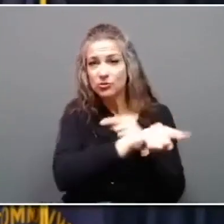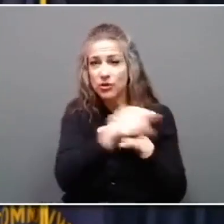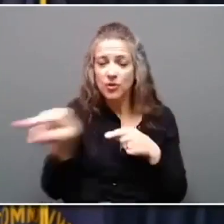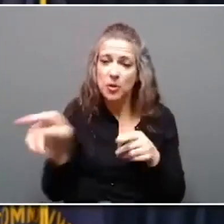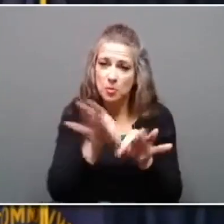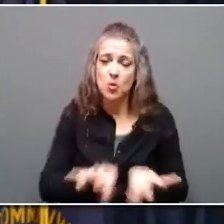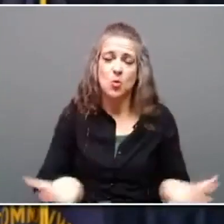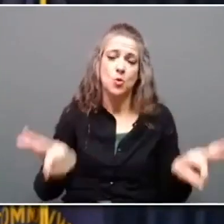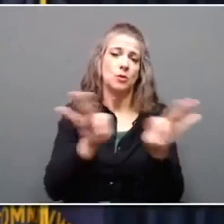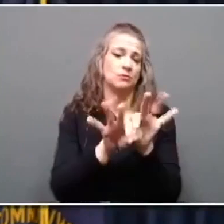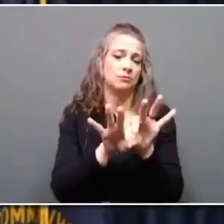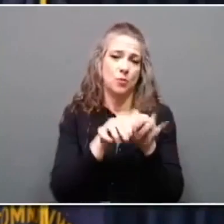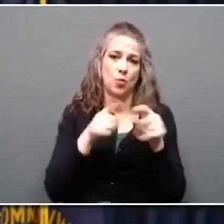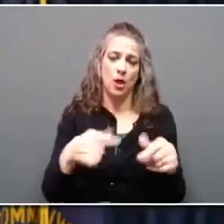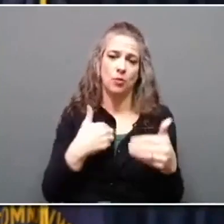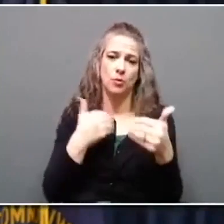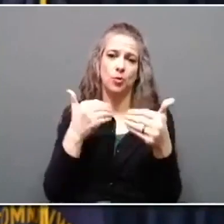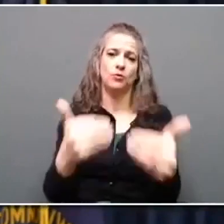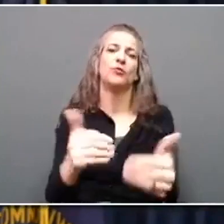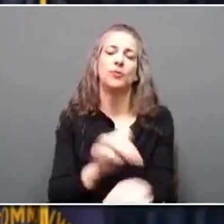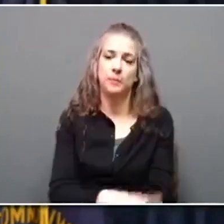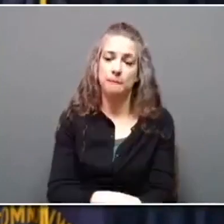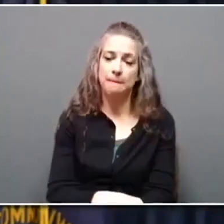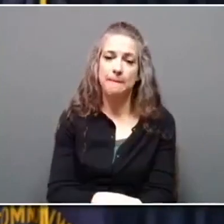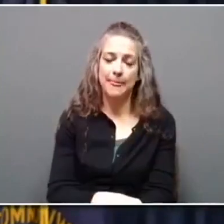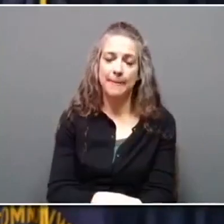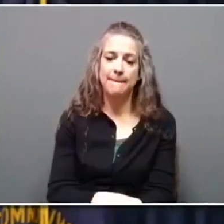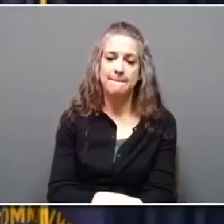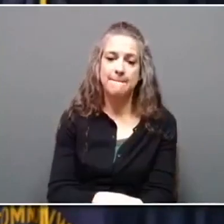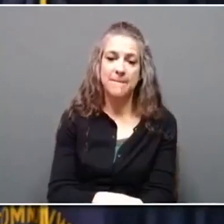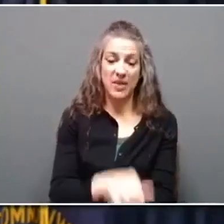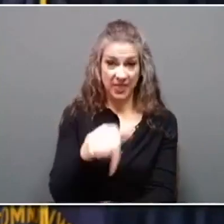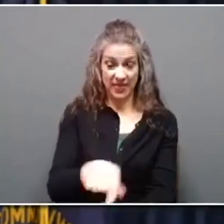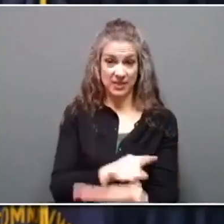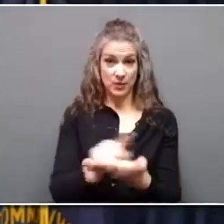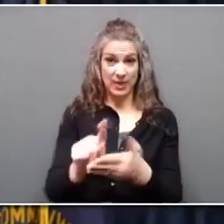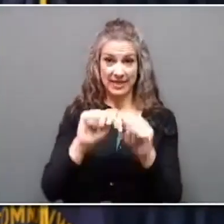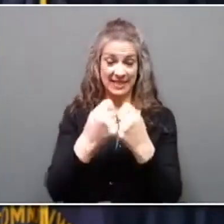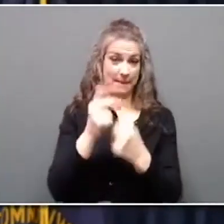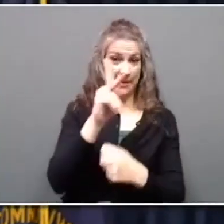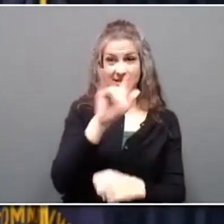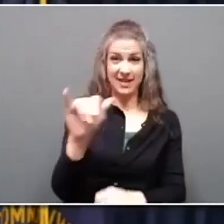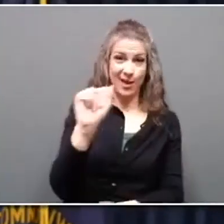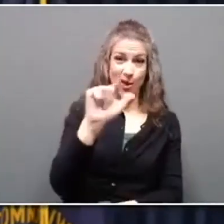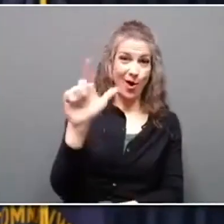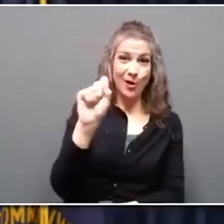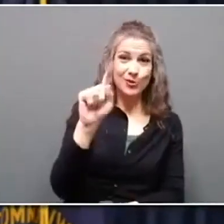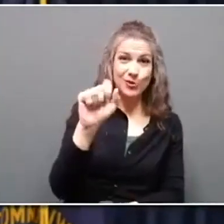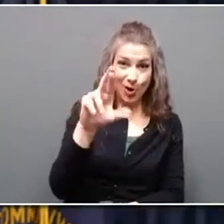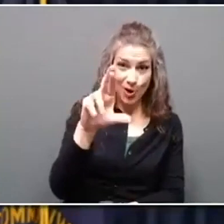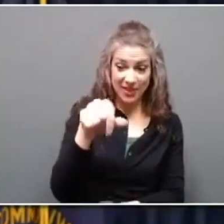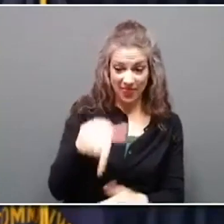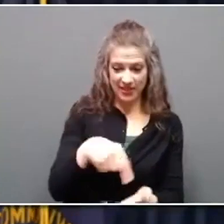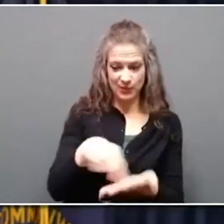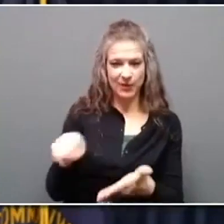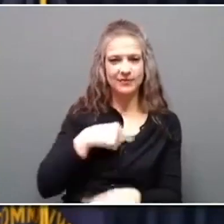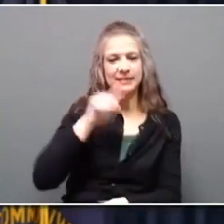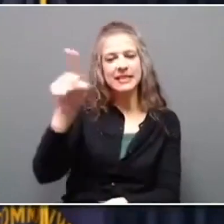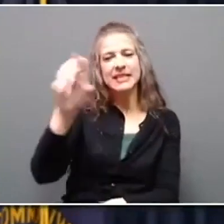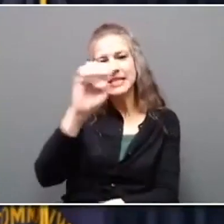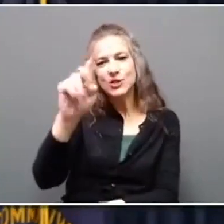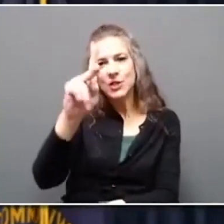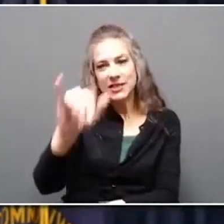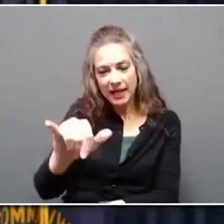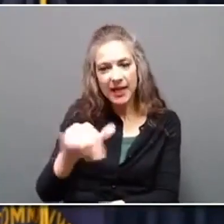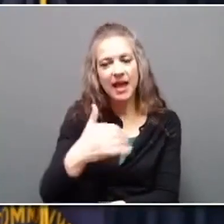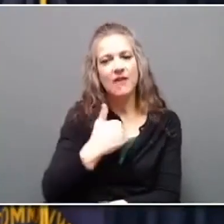move forward. Finally, this week's team, Kentucky All-Stars. So this week I was in Eastern Kentucky to provide some